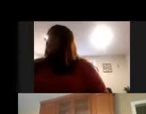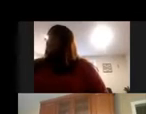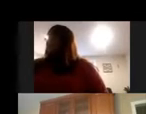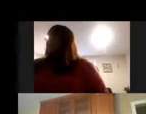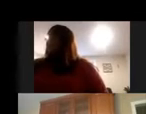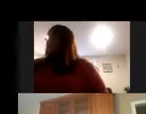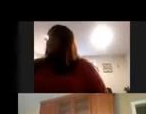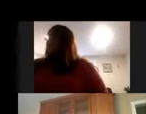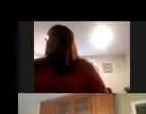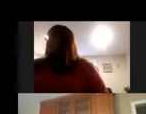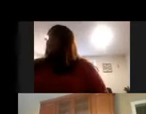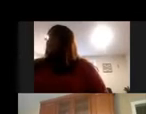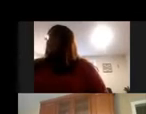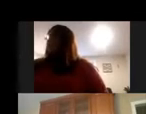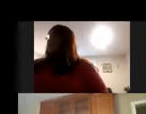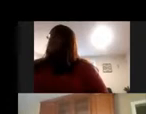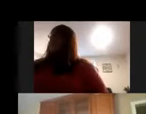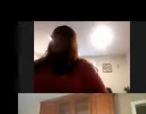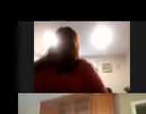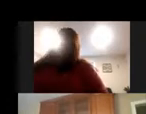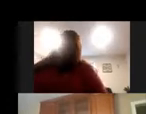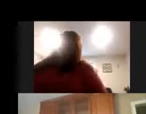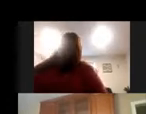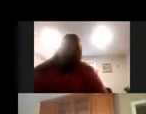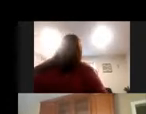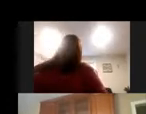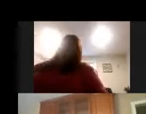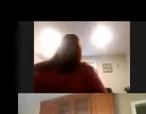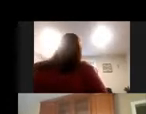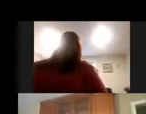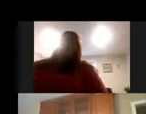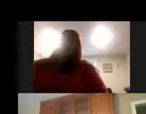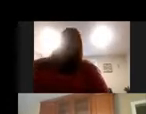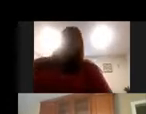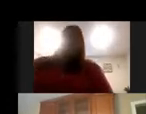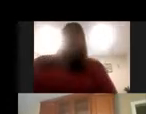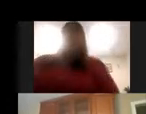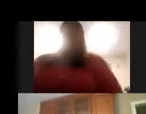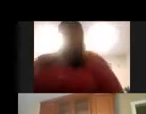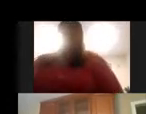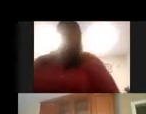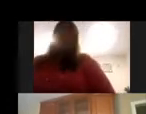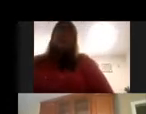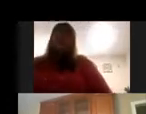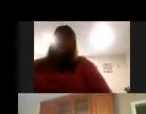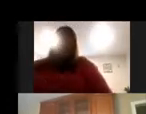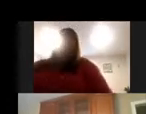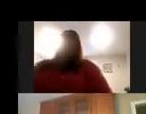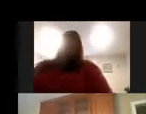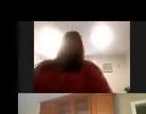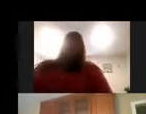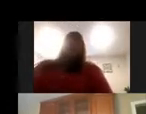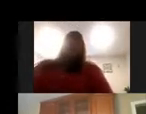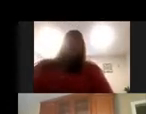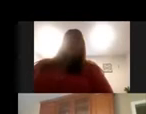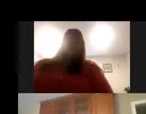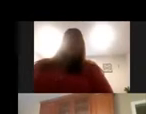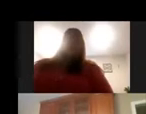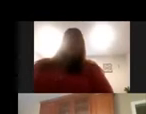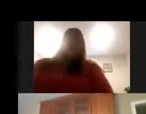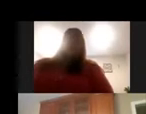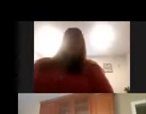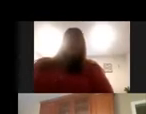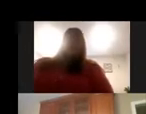We get funded by Ontario's Ministry of Seniors and Accessibility and we work in partnership